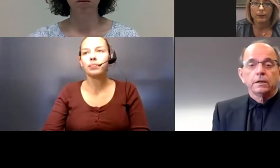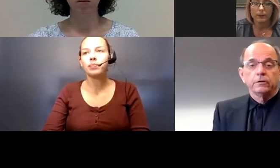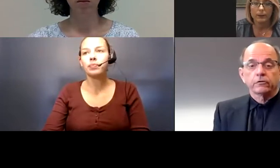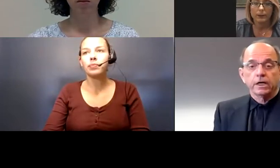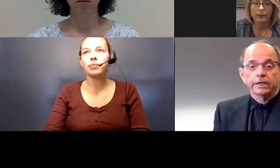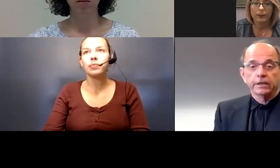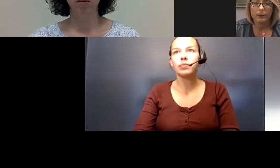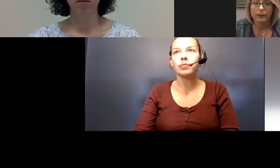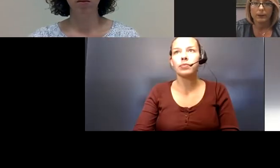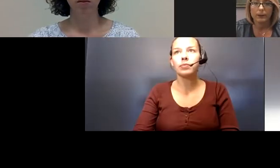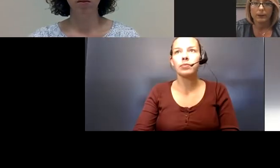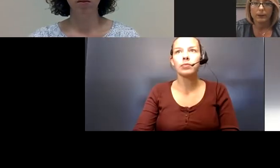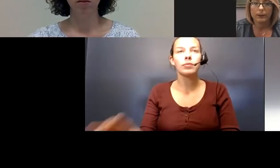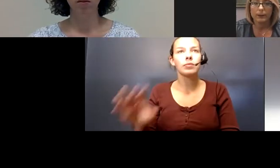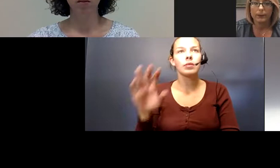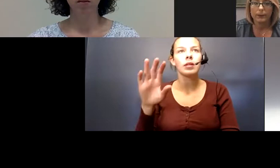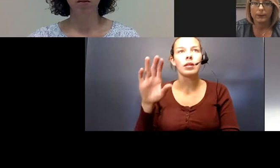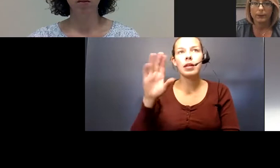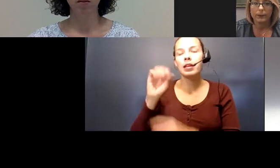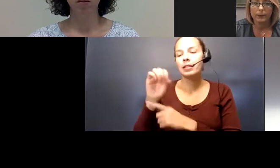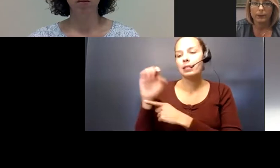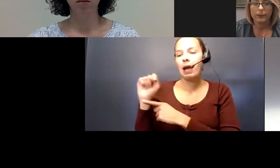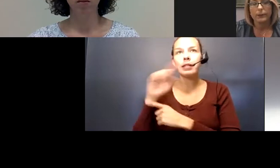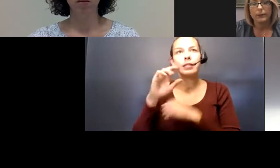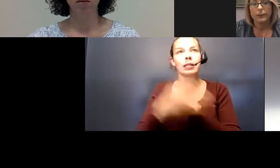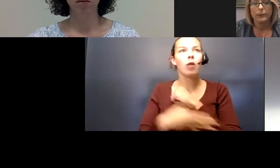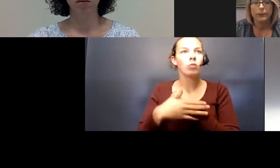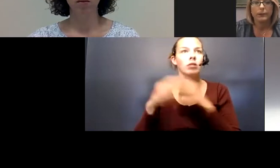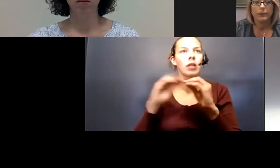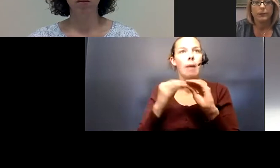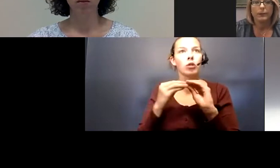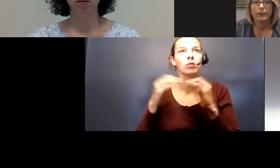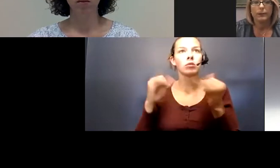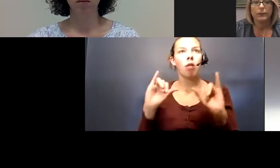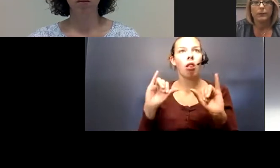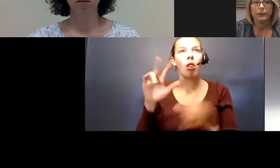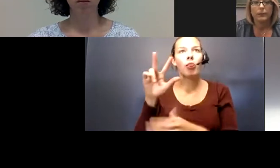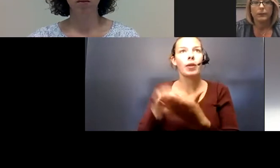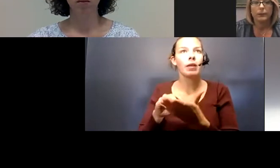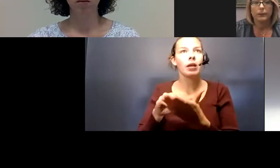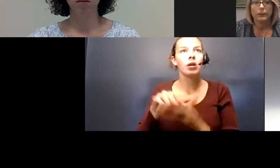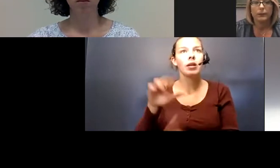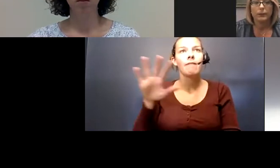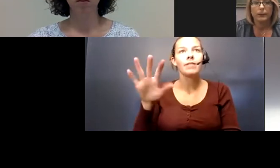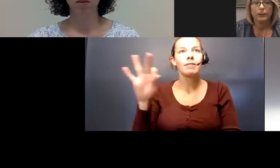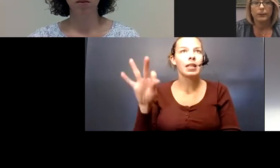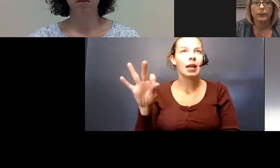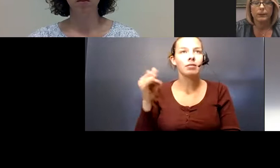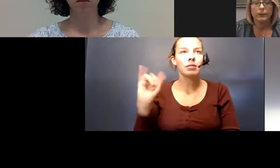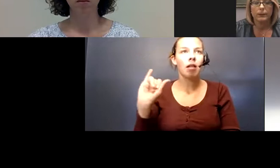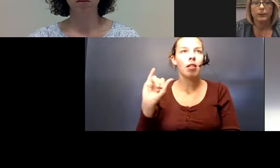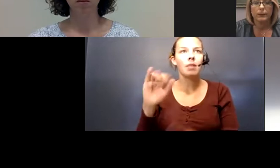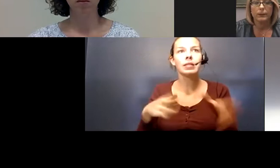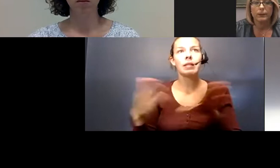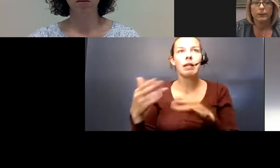In Scott County today, the number of cases stands at 3,059, and our deaths